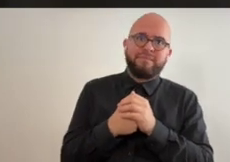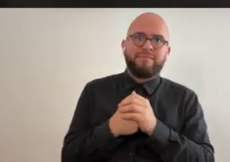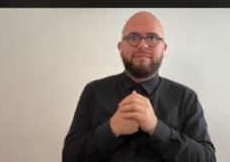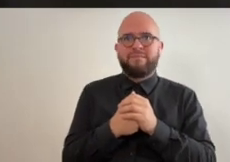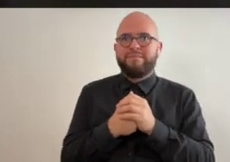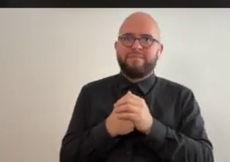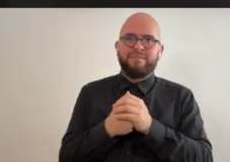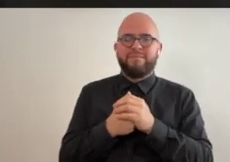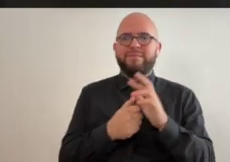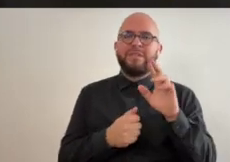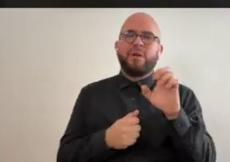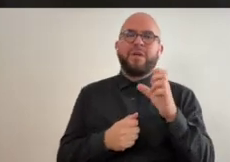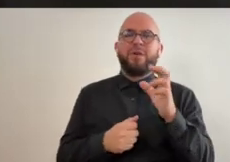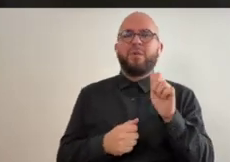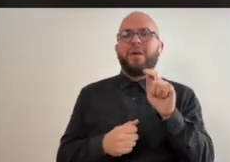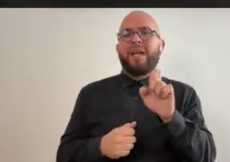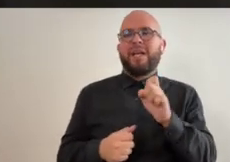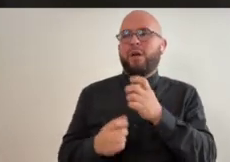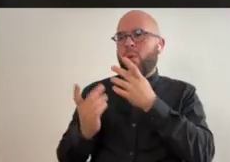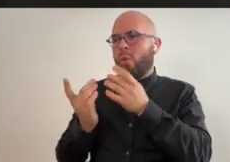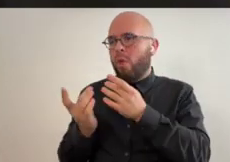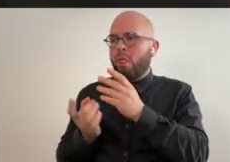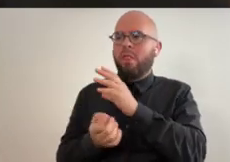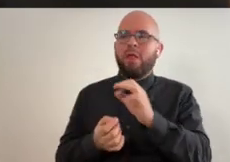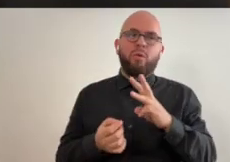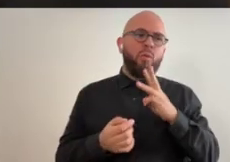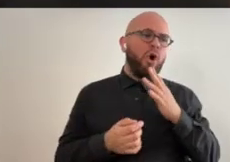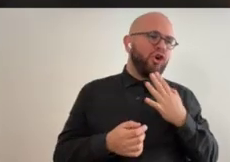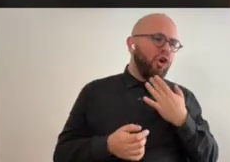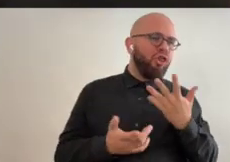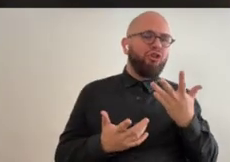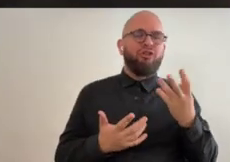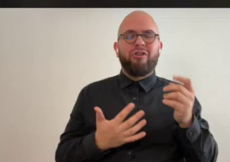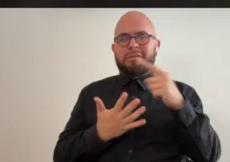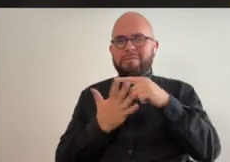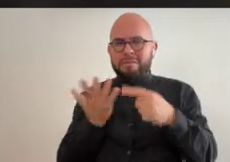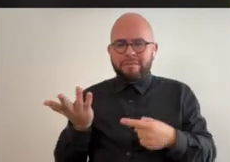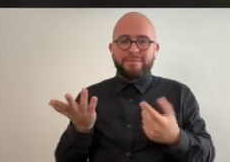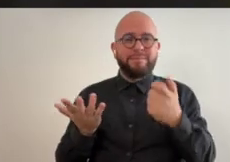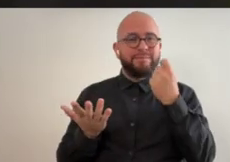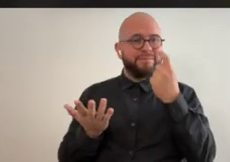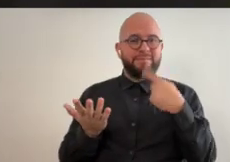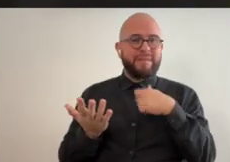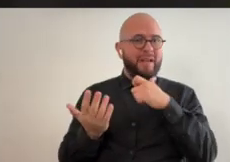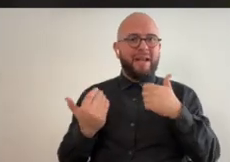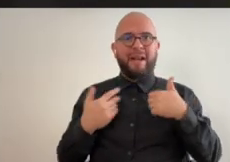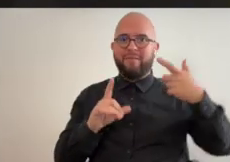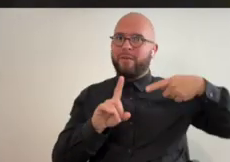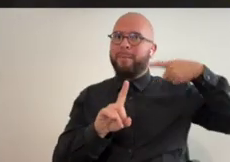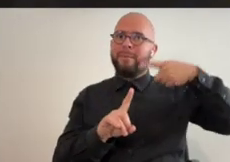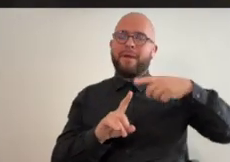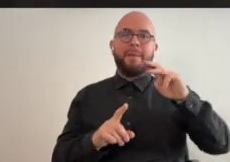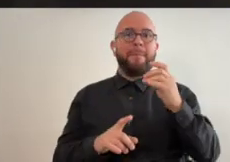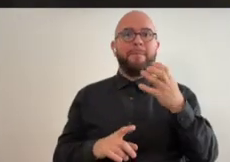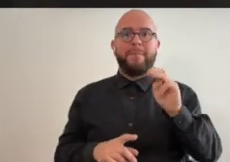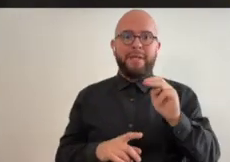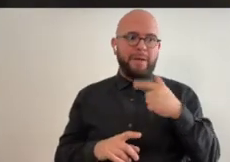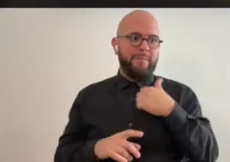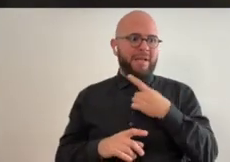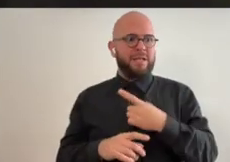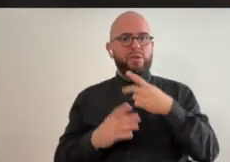you can you know recreate oils and watercolors and all this and i didn't have a main